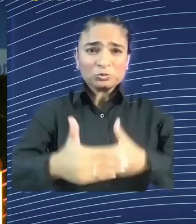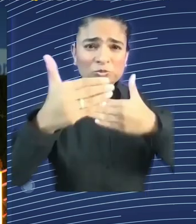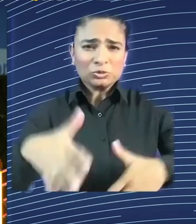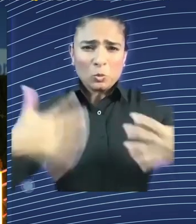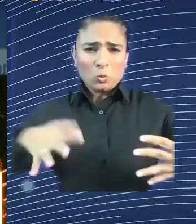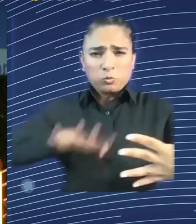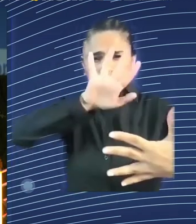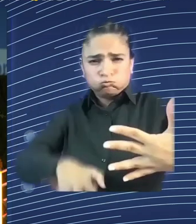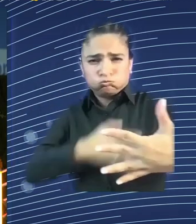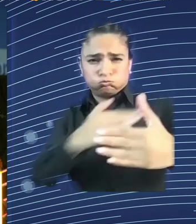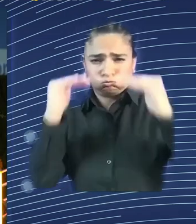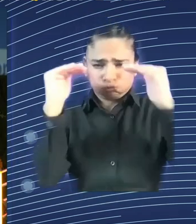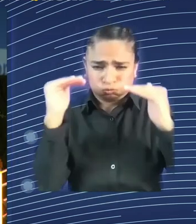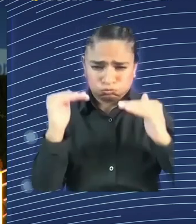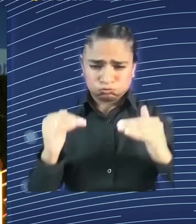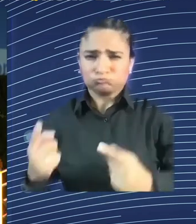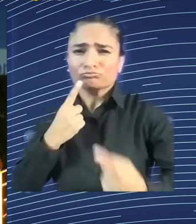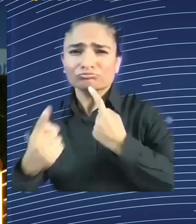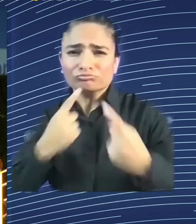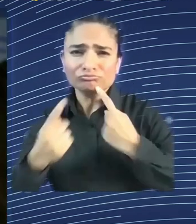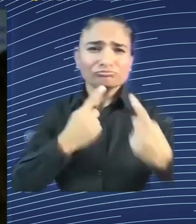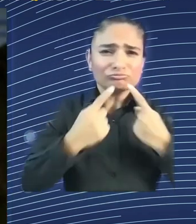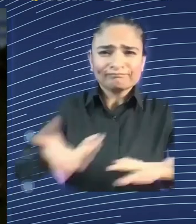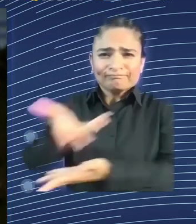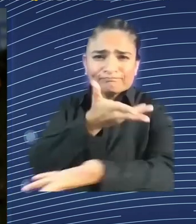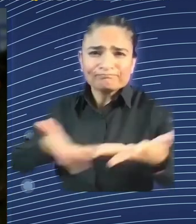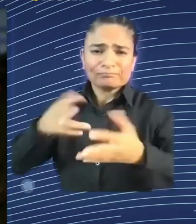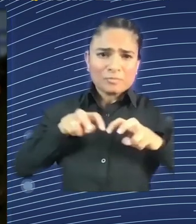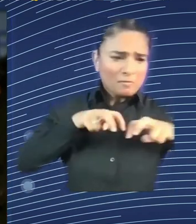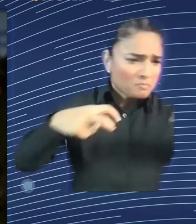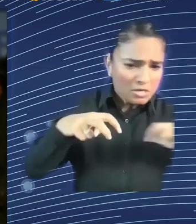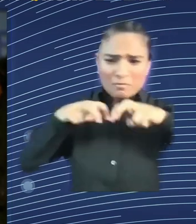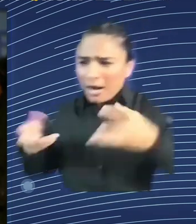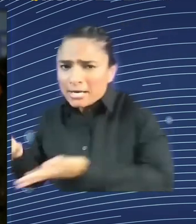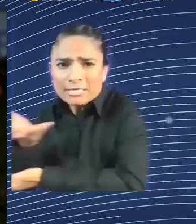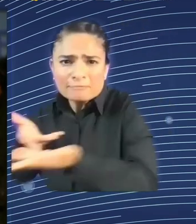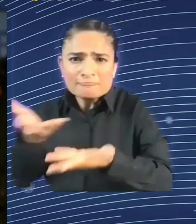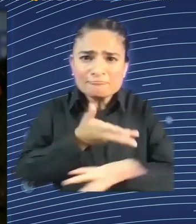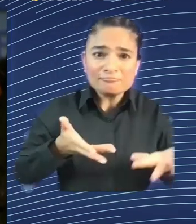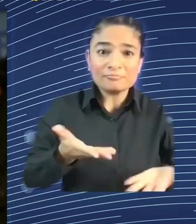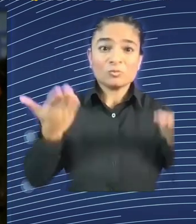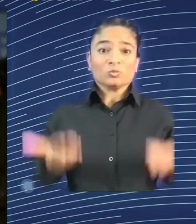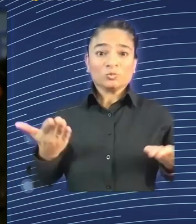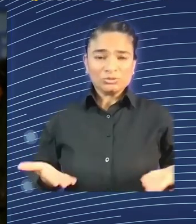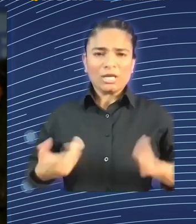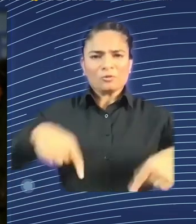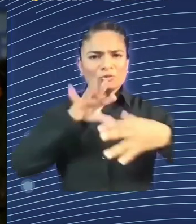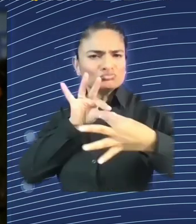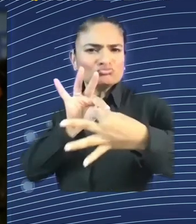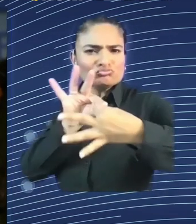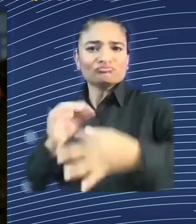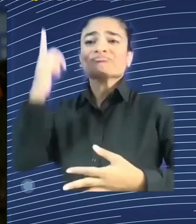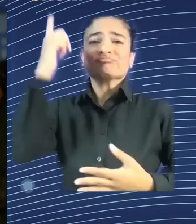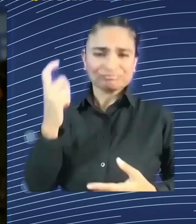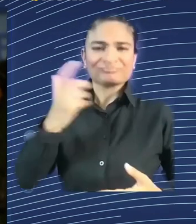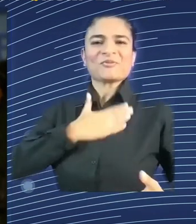And to start that, we're going to also invite you to participate via the tool called Slider. Now, can have now all the instructions. You can see it also